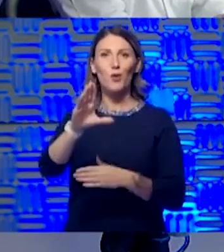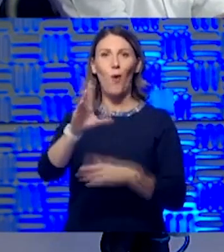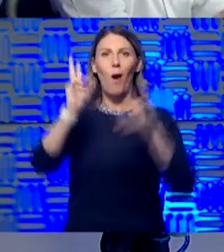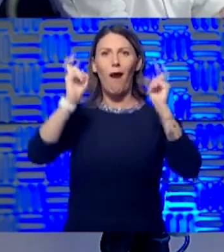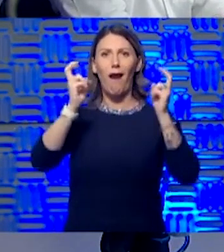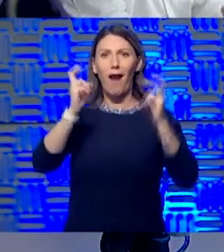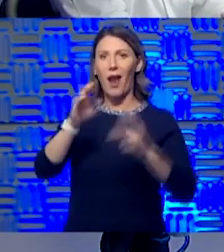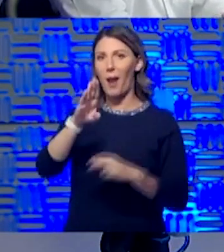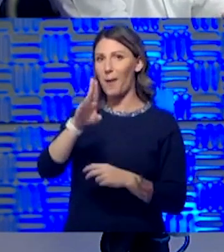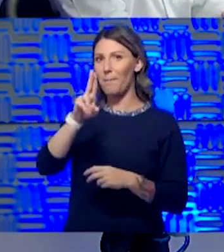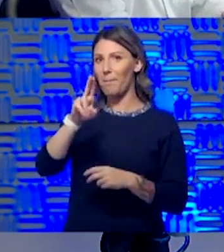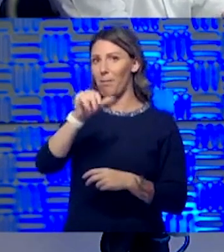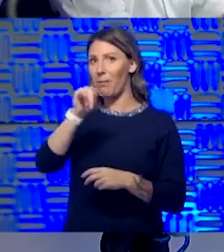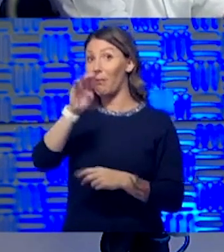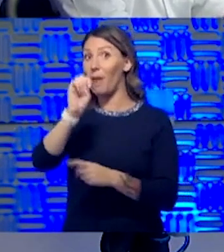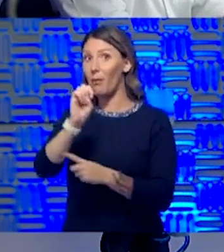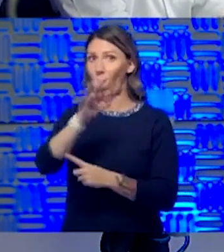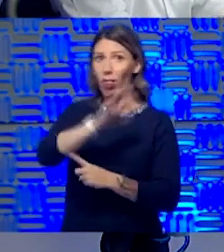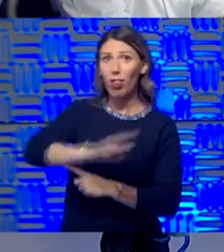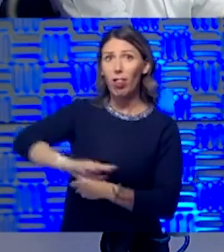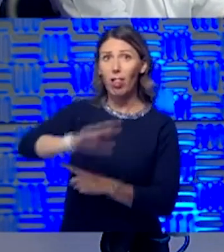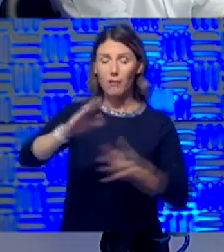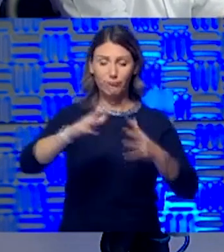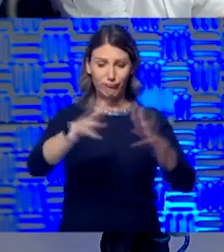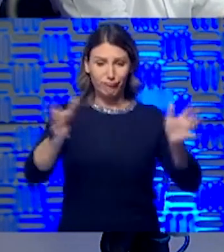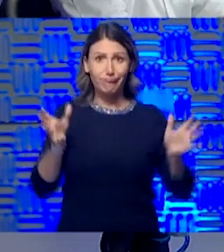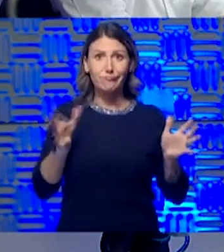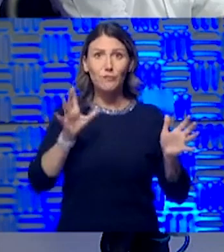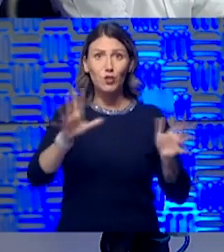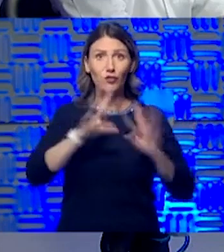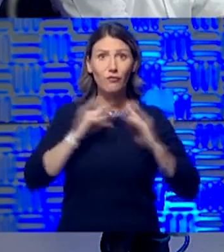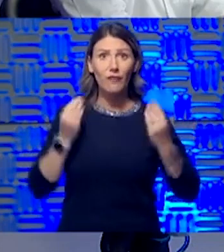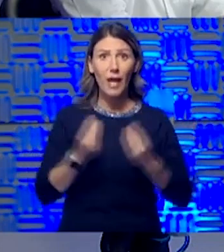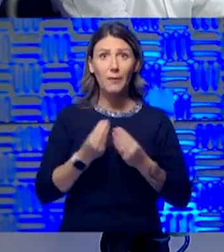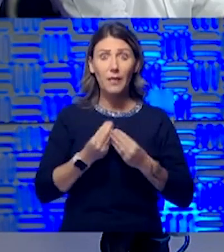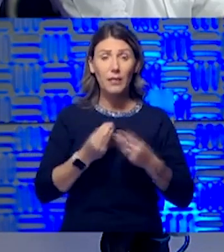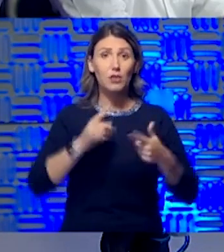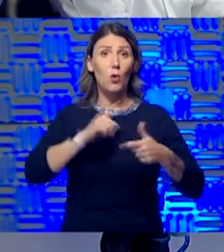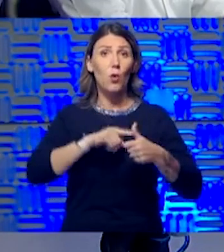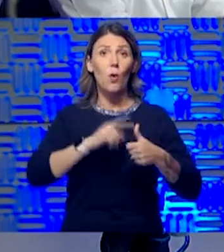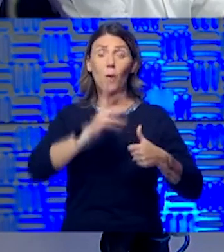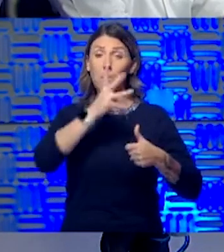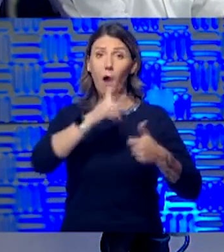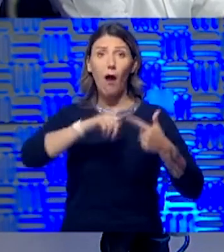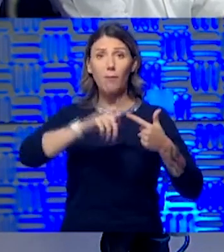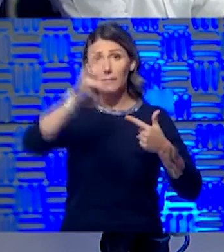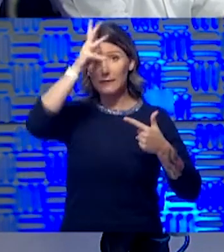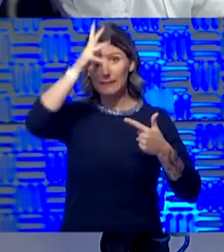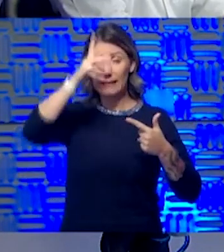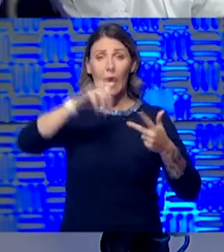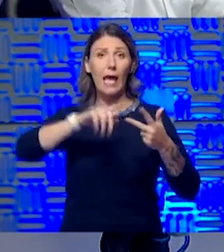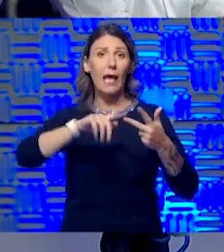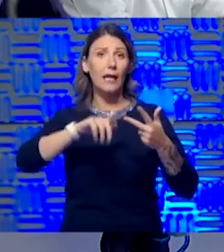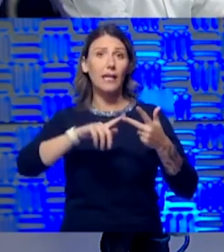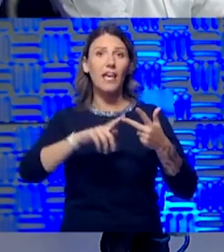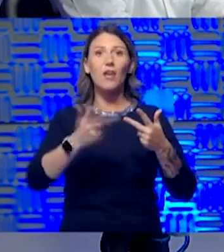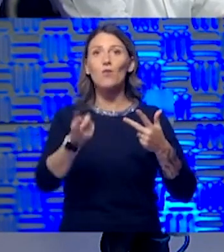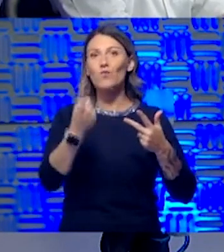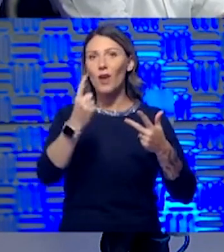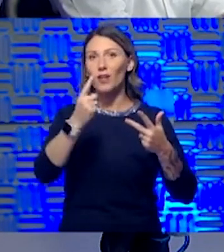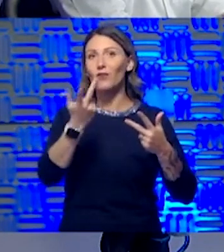said her family's bubble is mom, dad, and her three grandchildren. One of the grandchildren got called back to work.